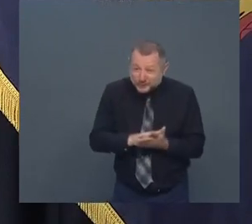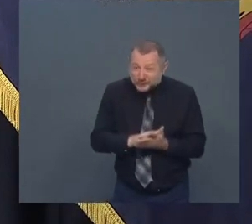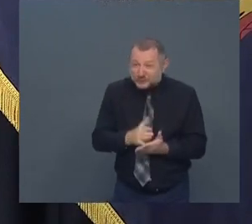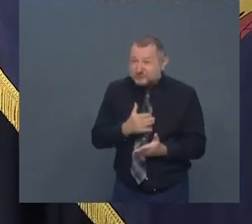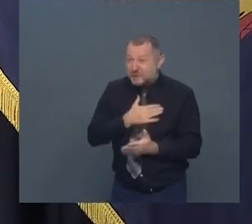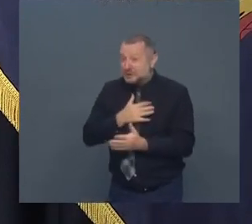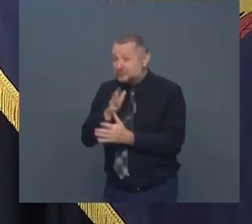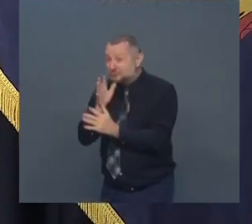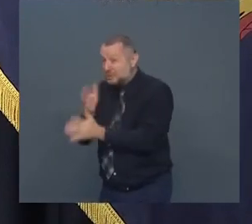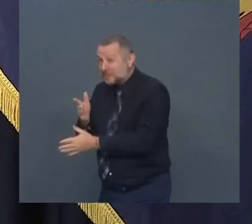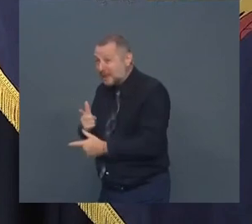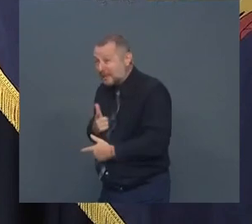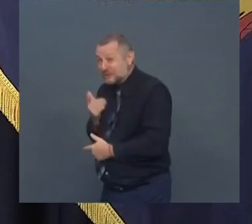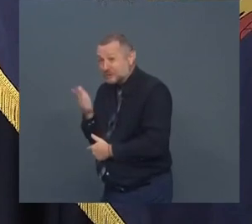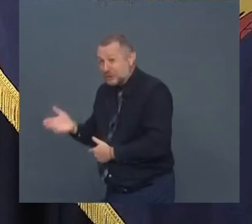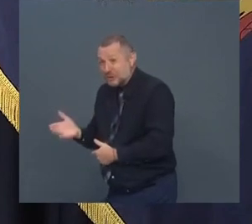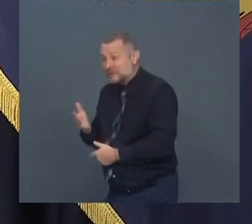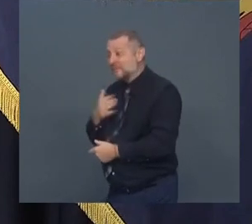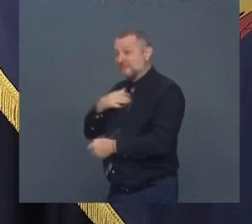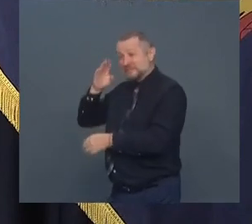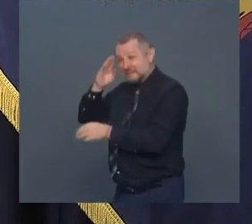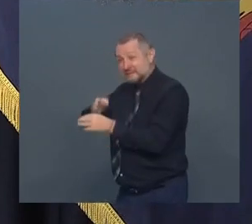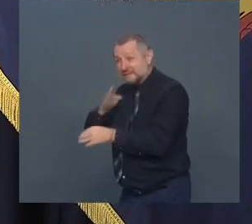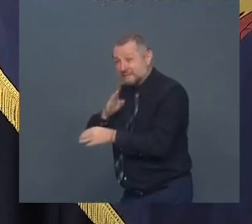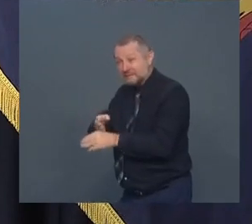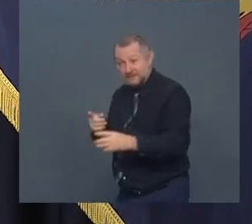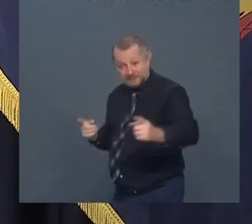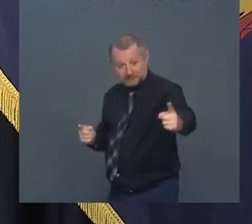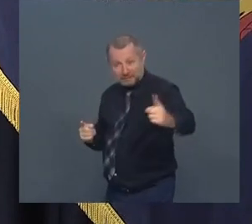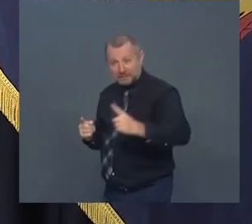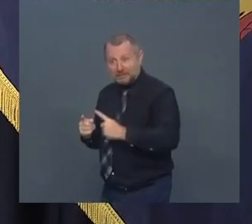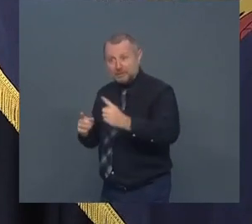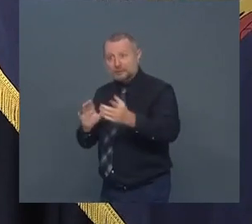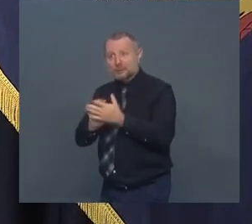home and two weeks is a long period of time